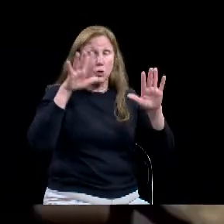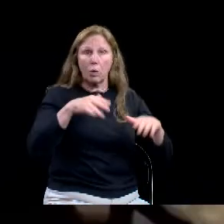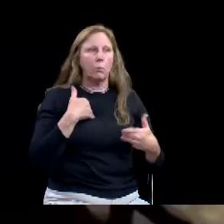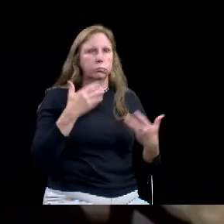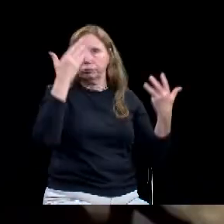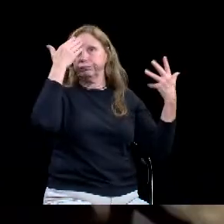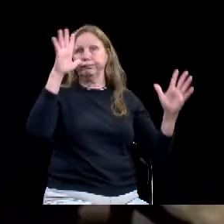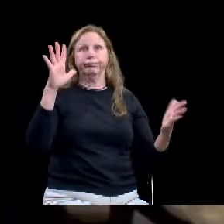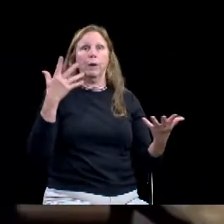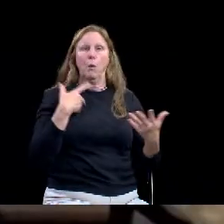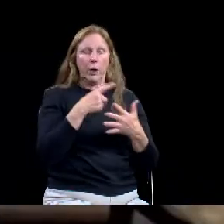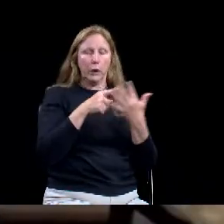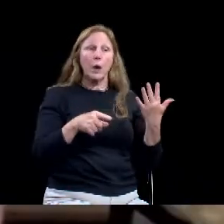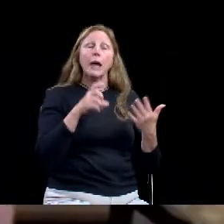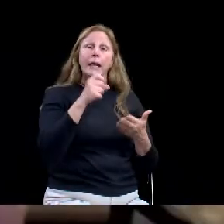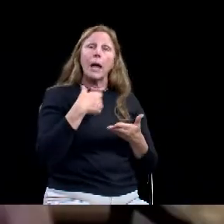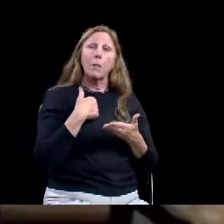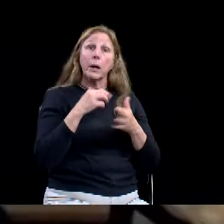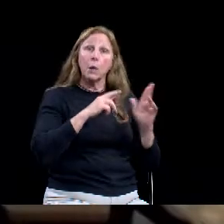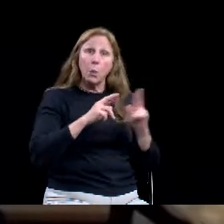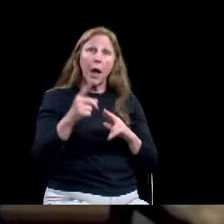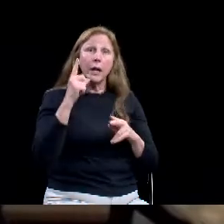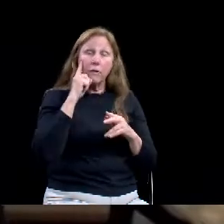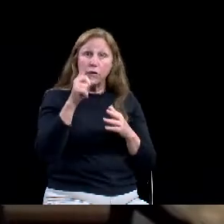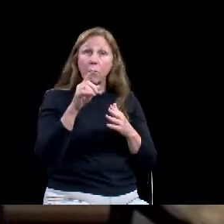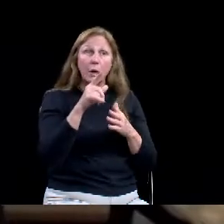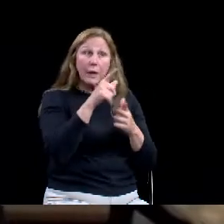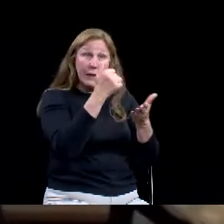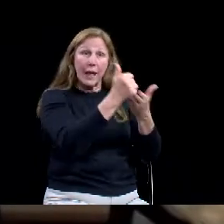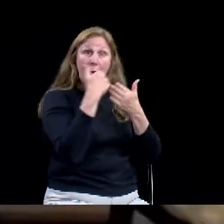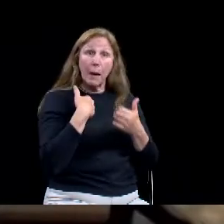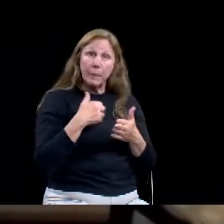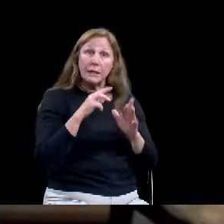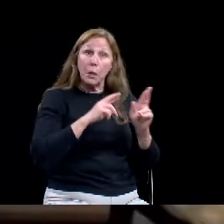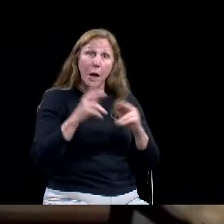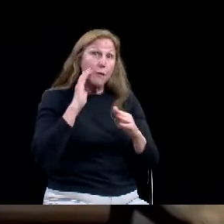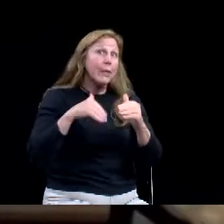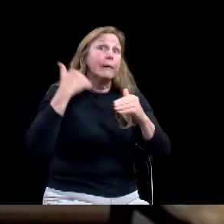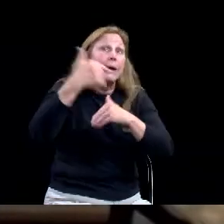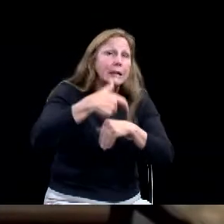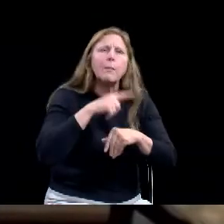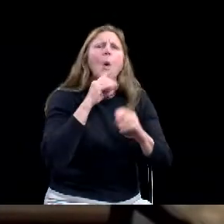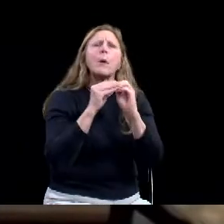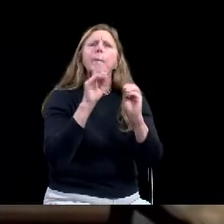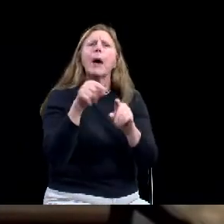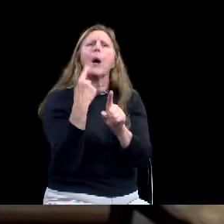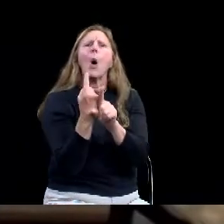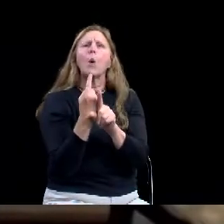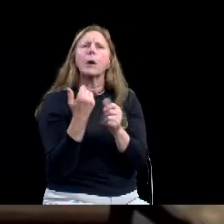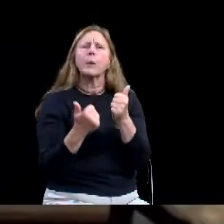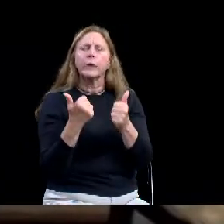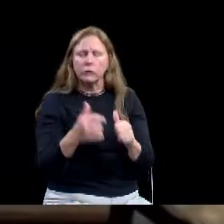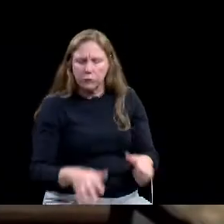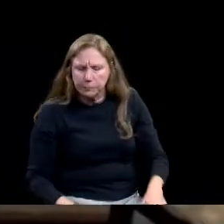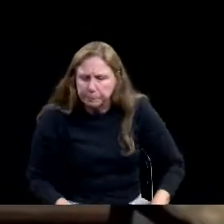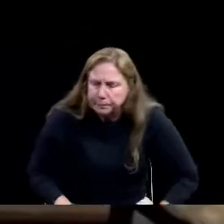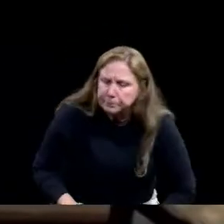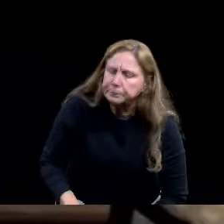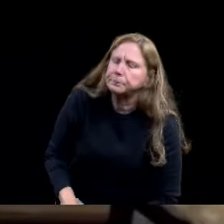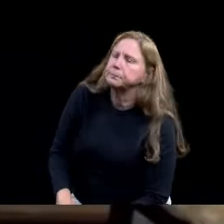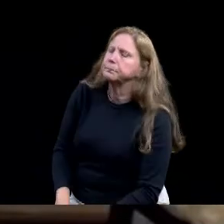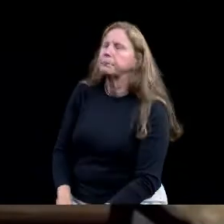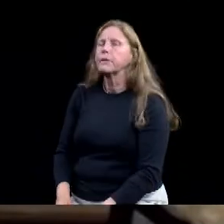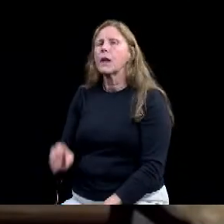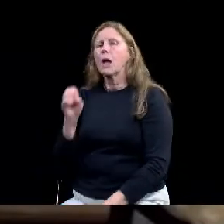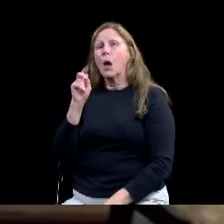Right. So, uh, proactive measures, so long as they are narrowly scoped can be submitted to